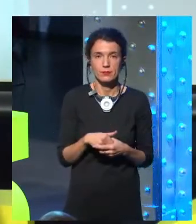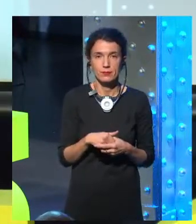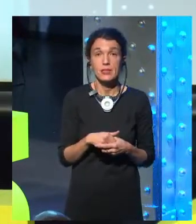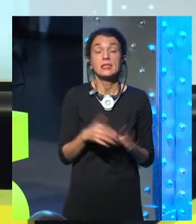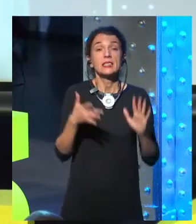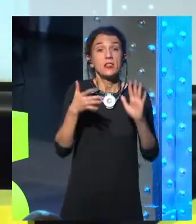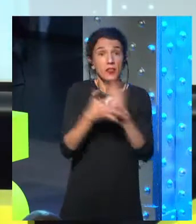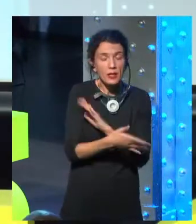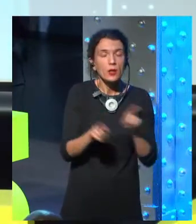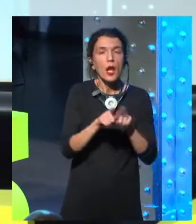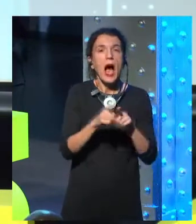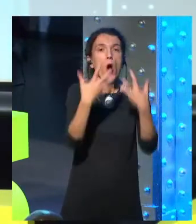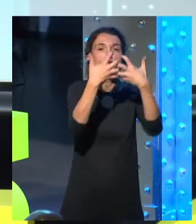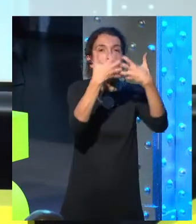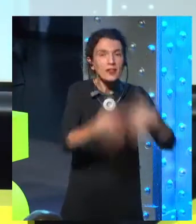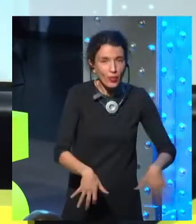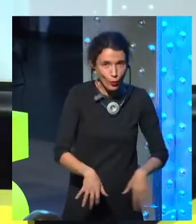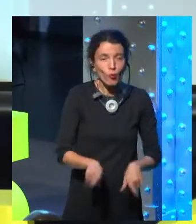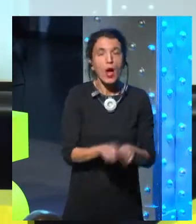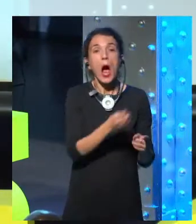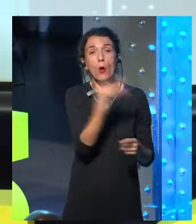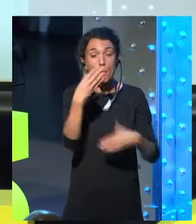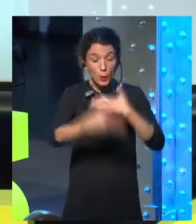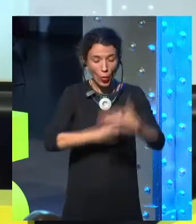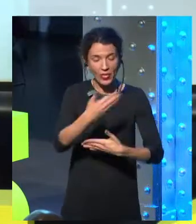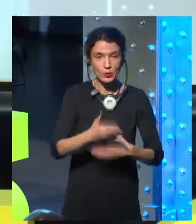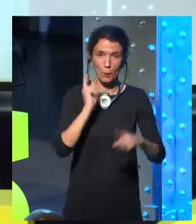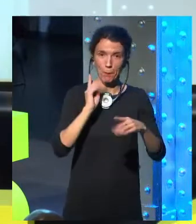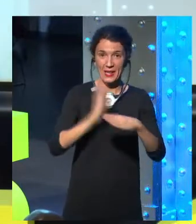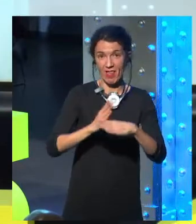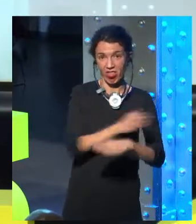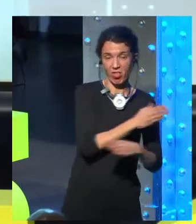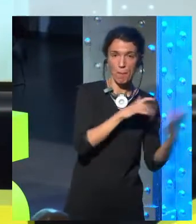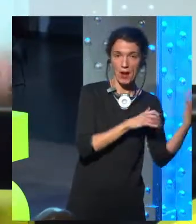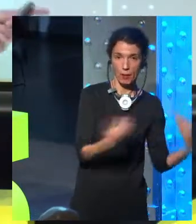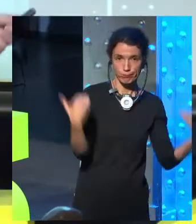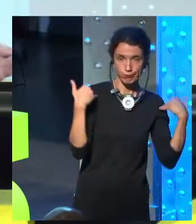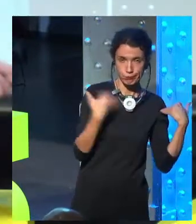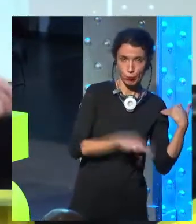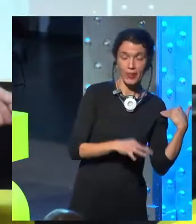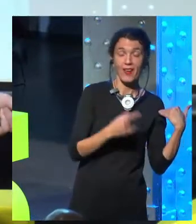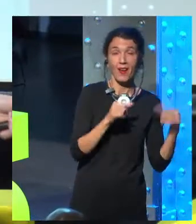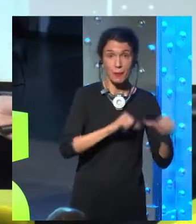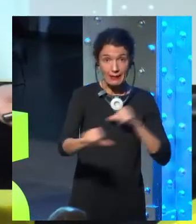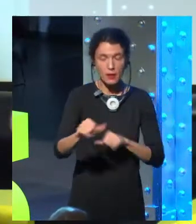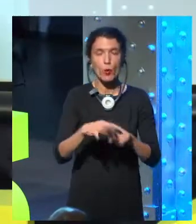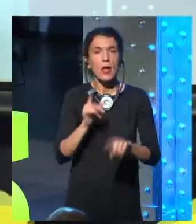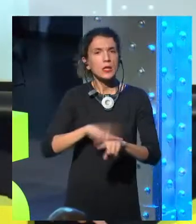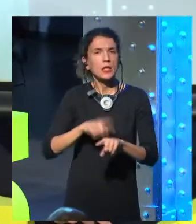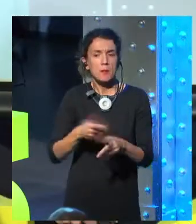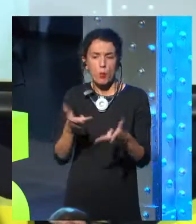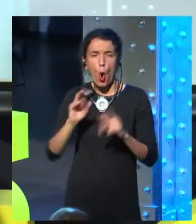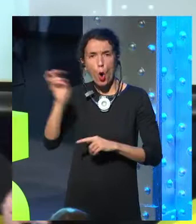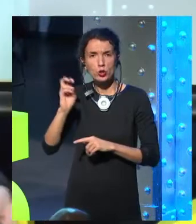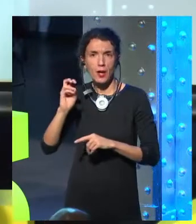But they are more free to do things that will push us along in medicine faster. This is where automation goes right.